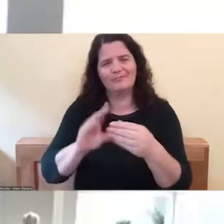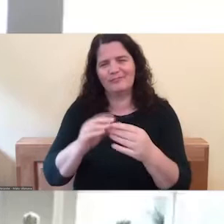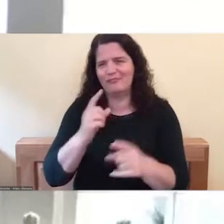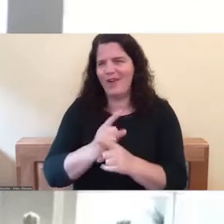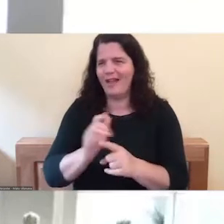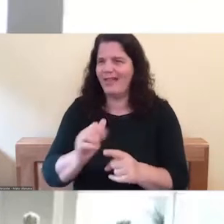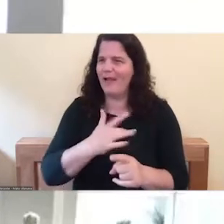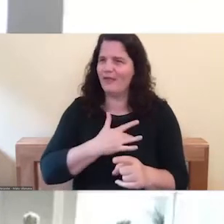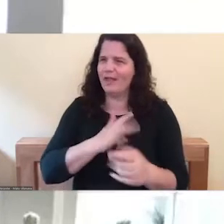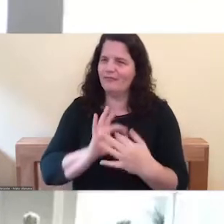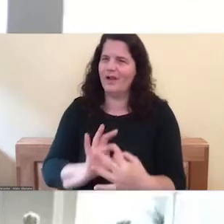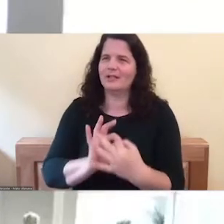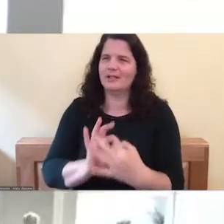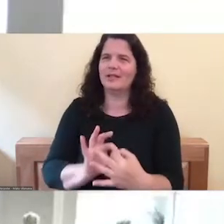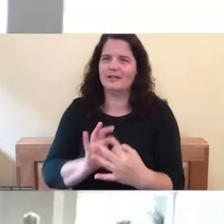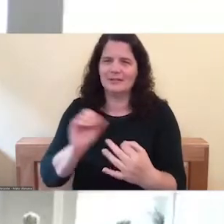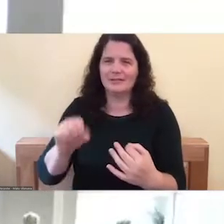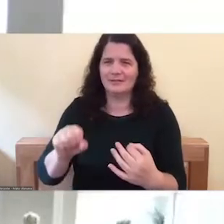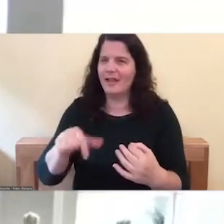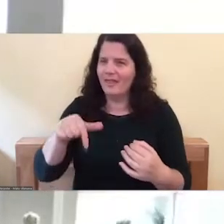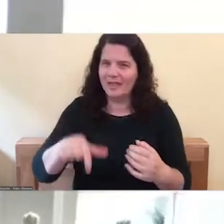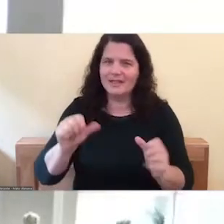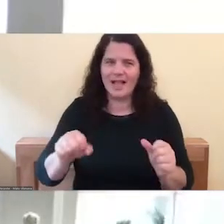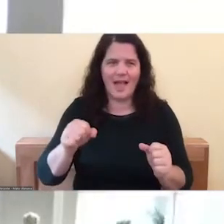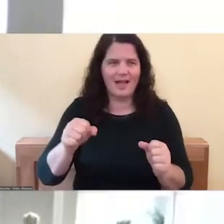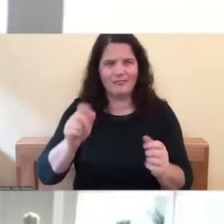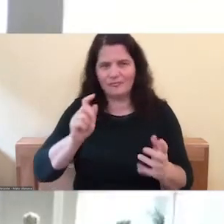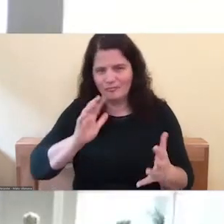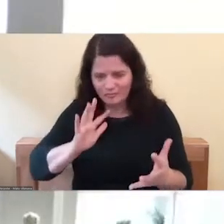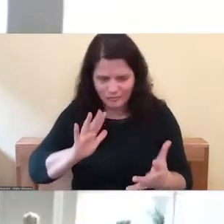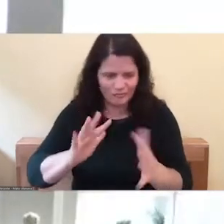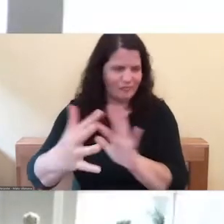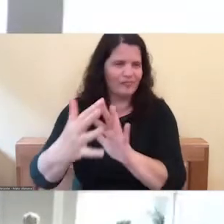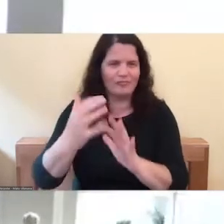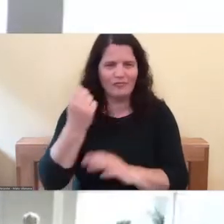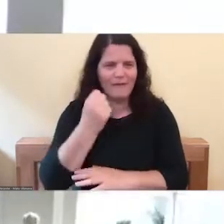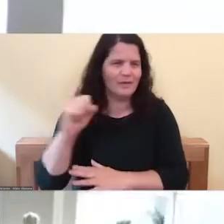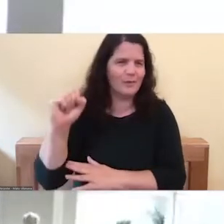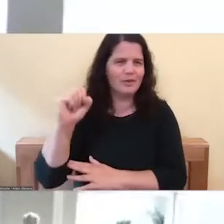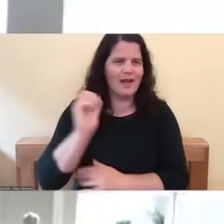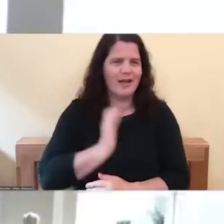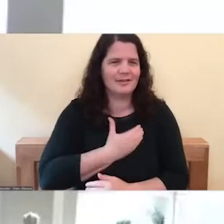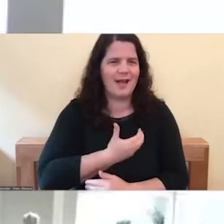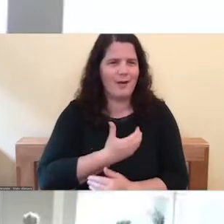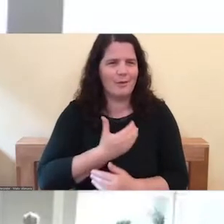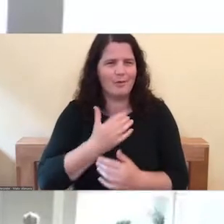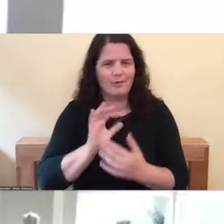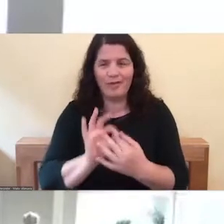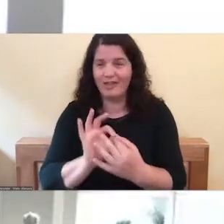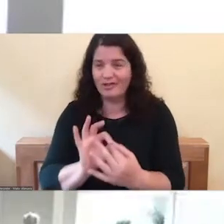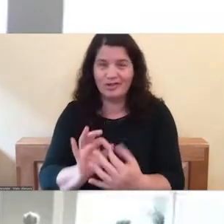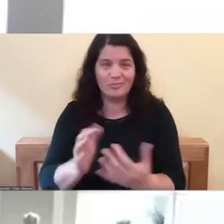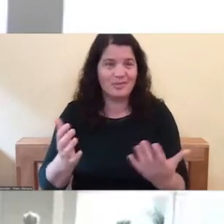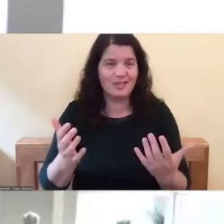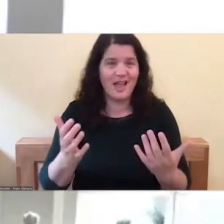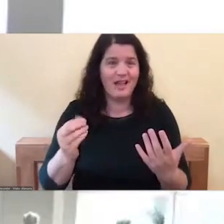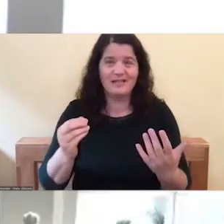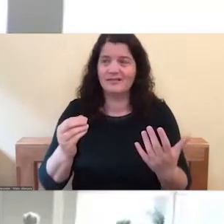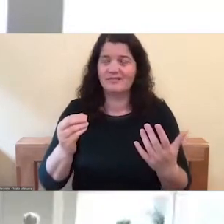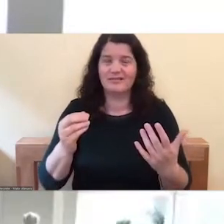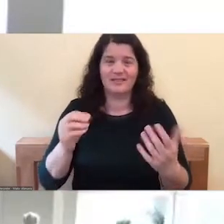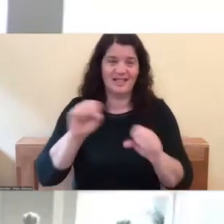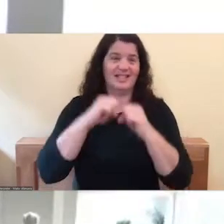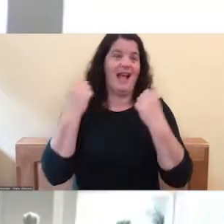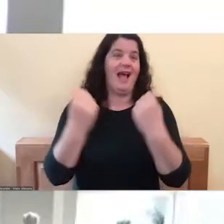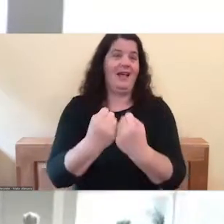how it can really revolutionize relationships and, uh, societies overall. I mean,